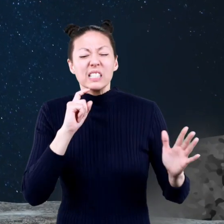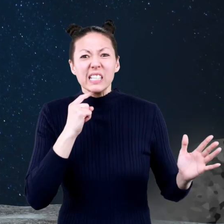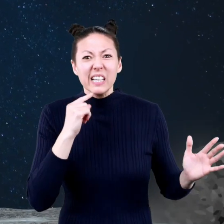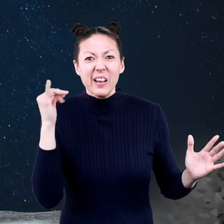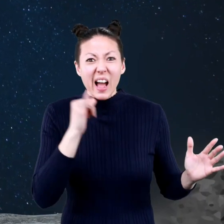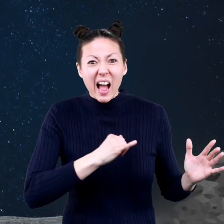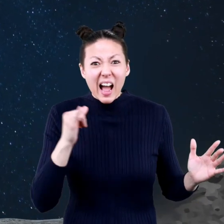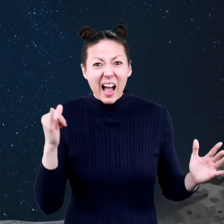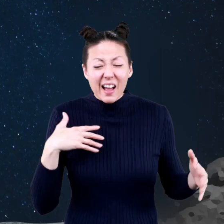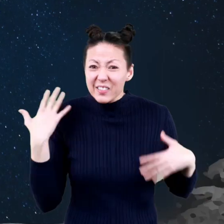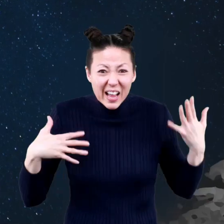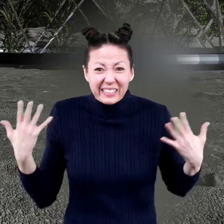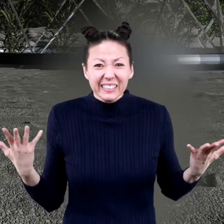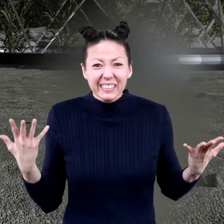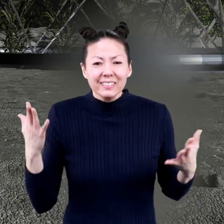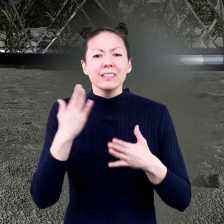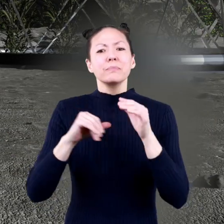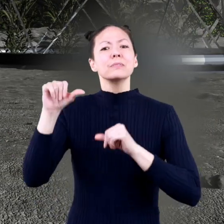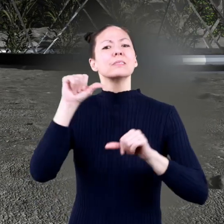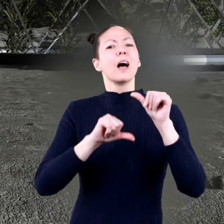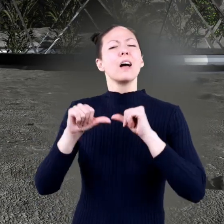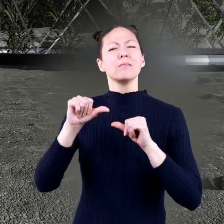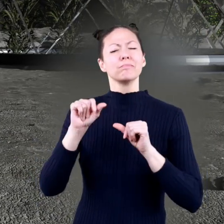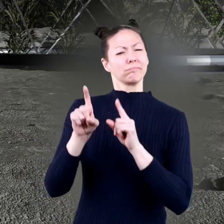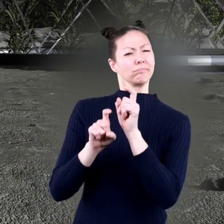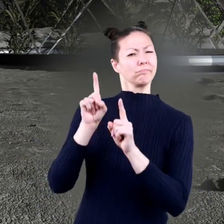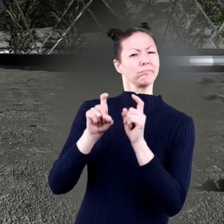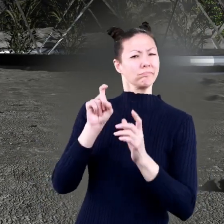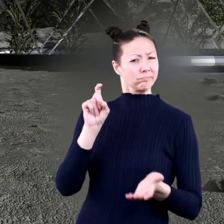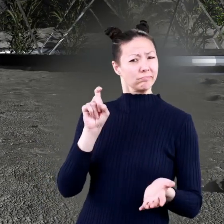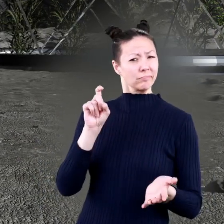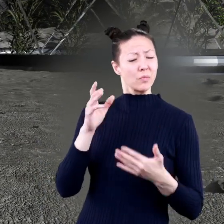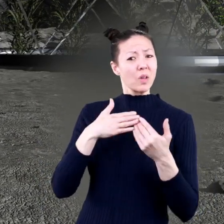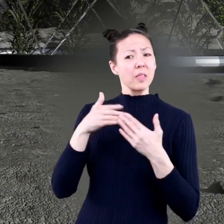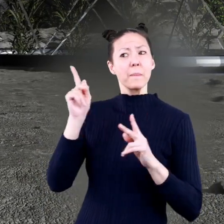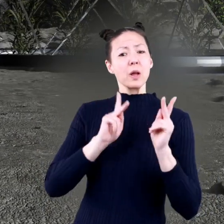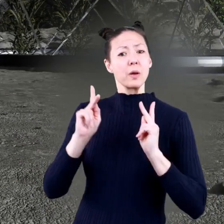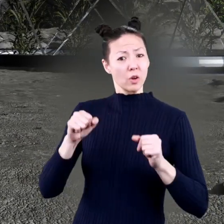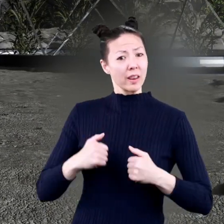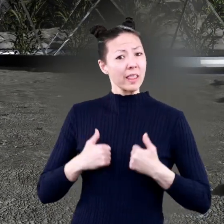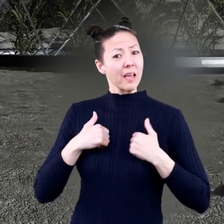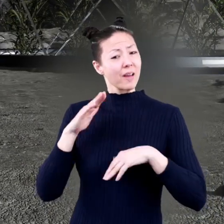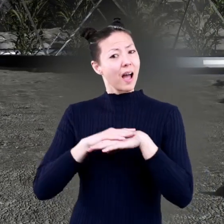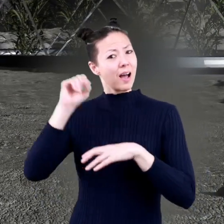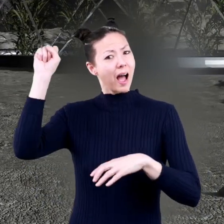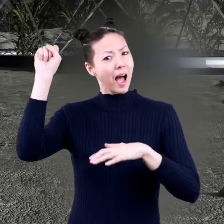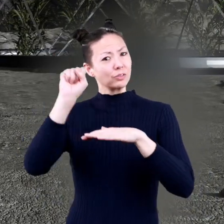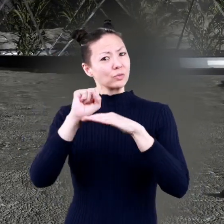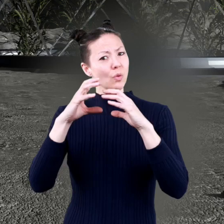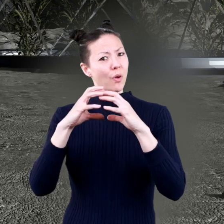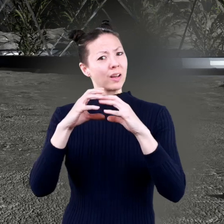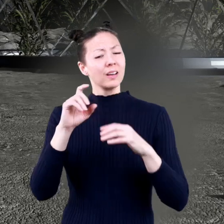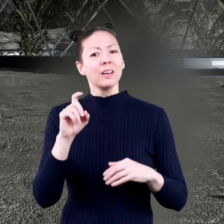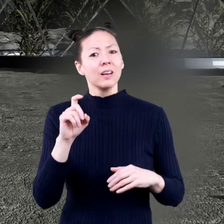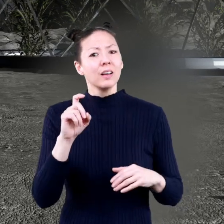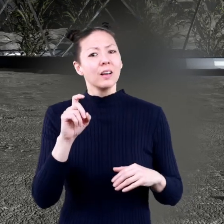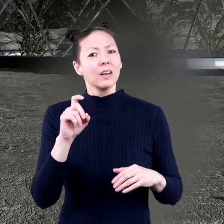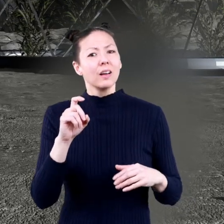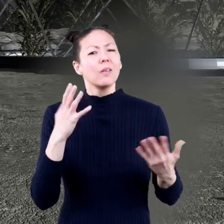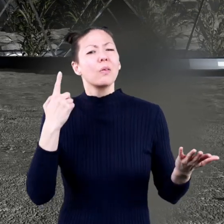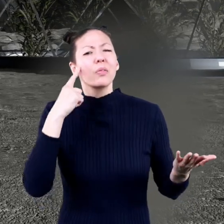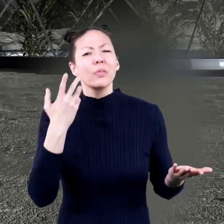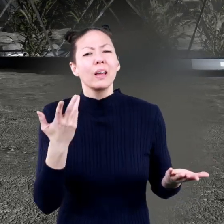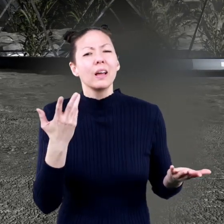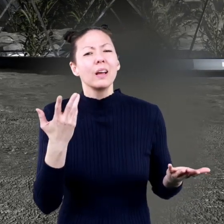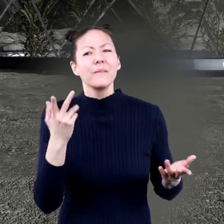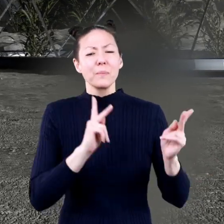wild is that? Some scientists have even questioned whether people could live on an asteroid. How would you